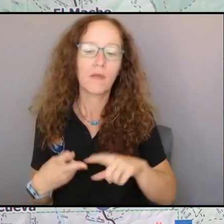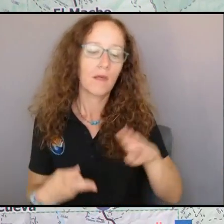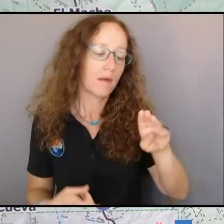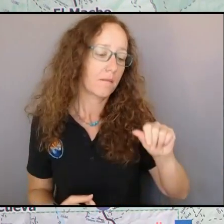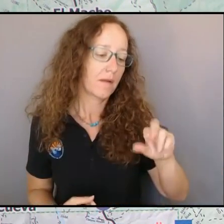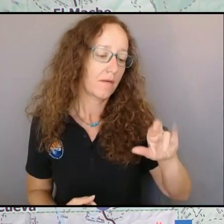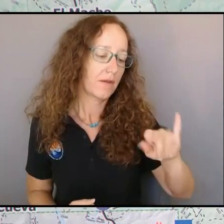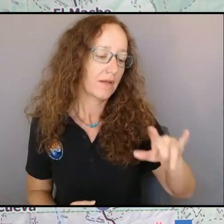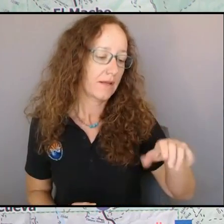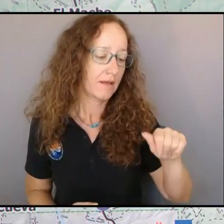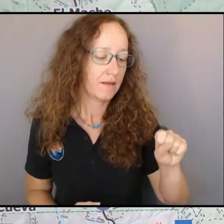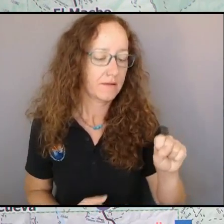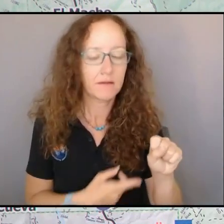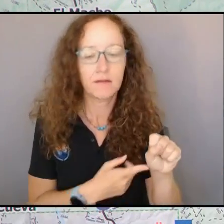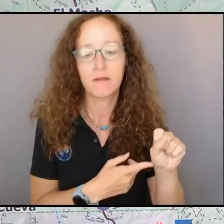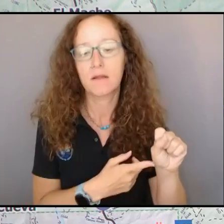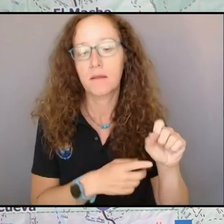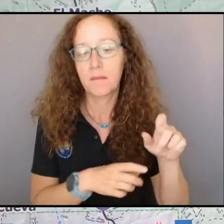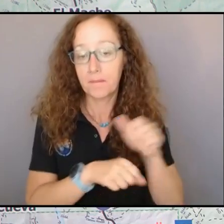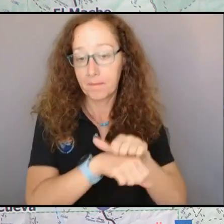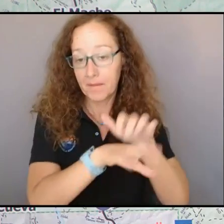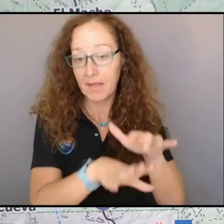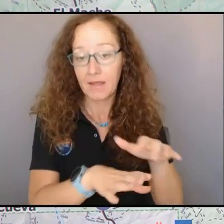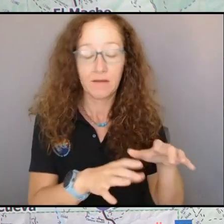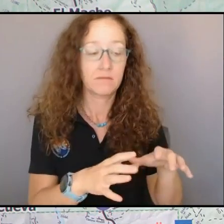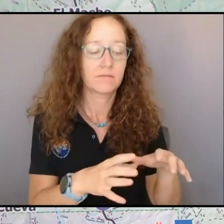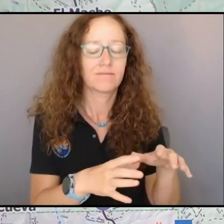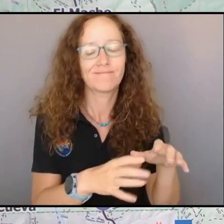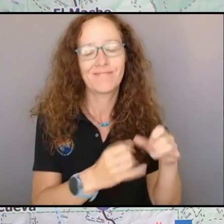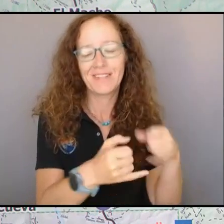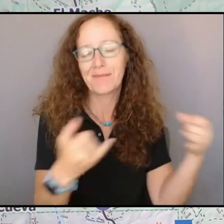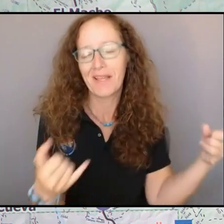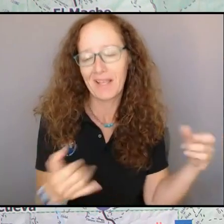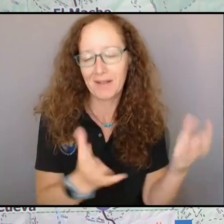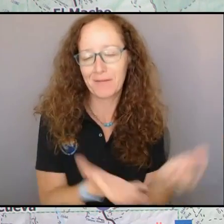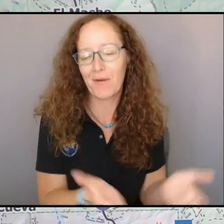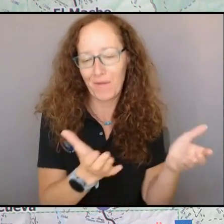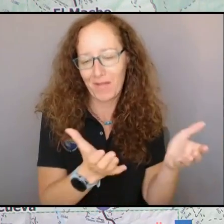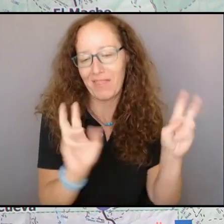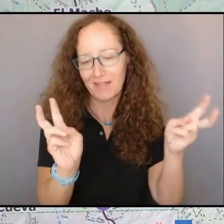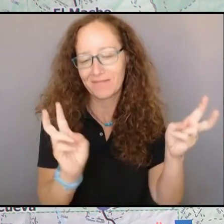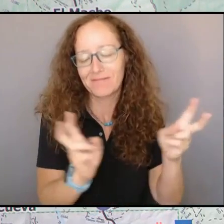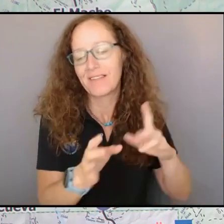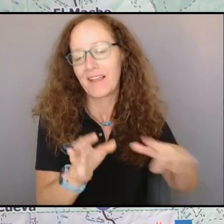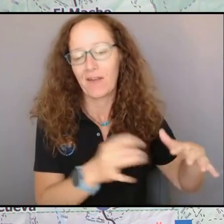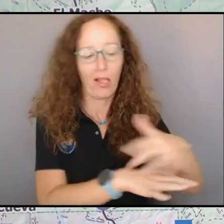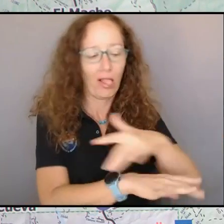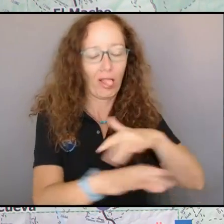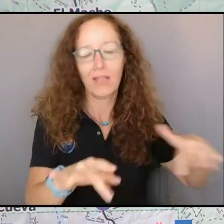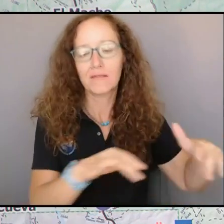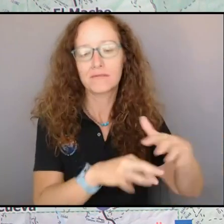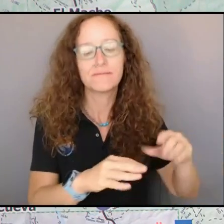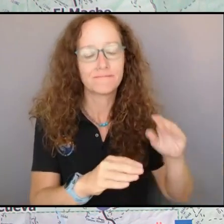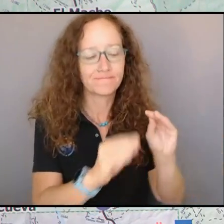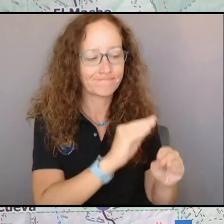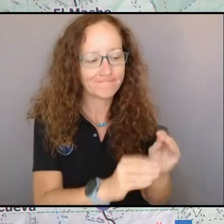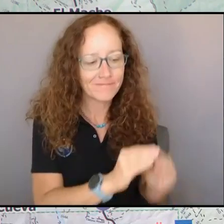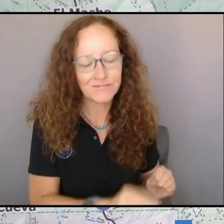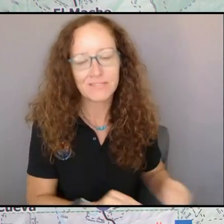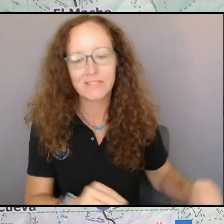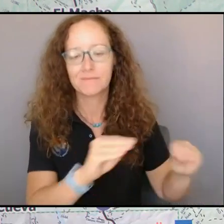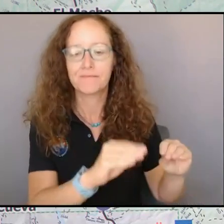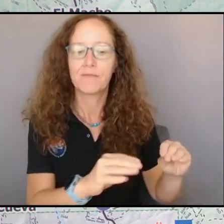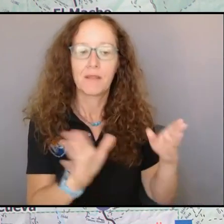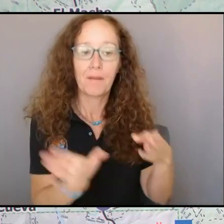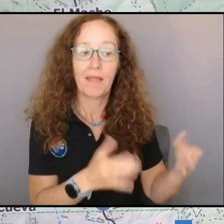then the plan of operations today is to continue doing that with the excavators working along the dozer lines from